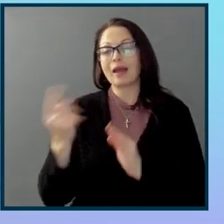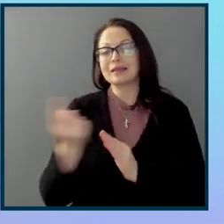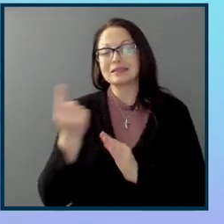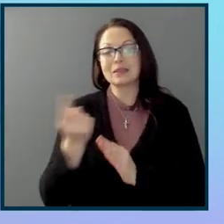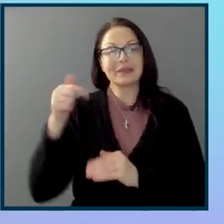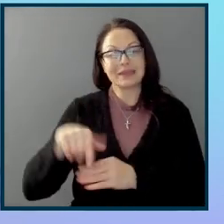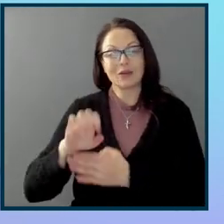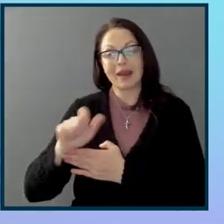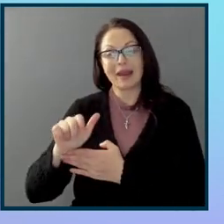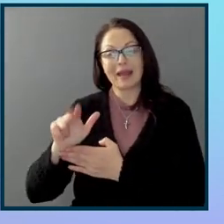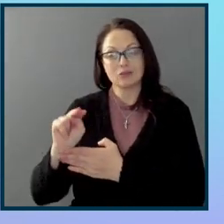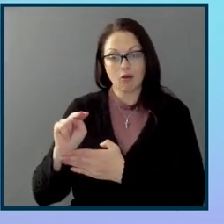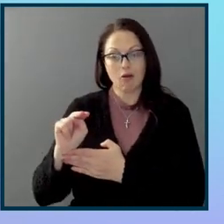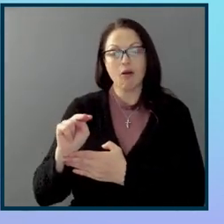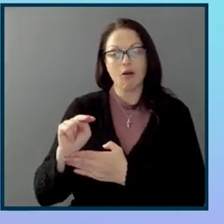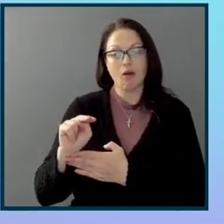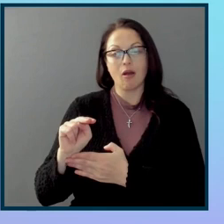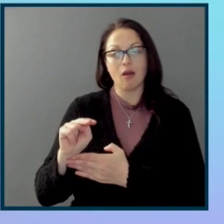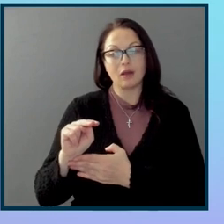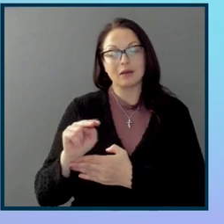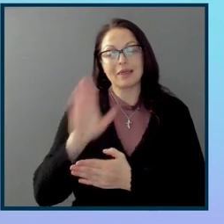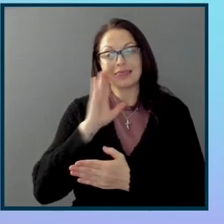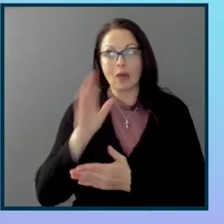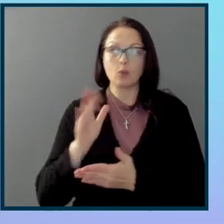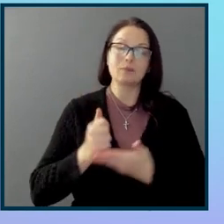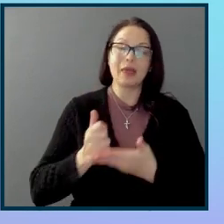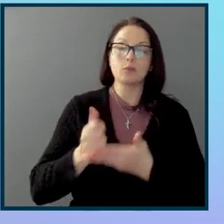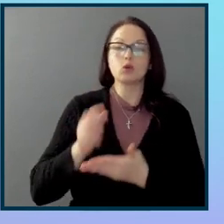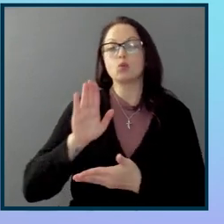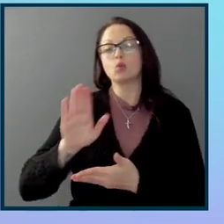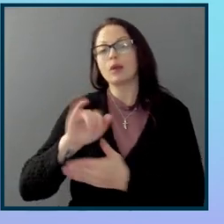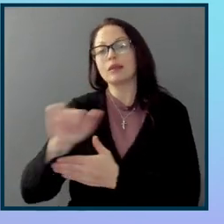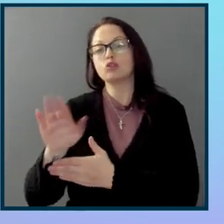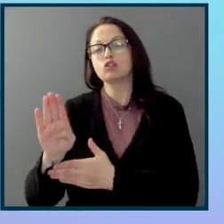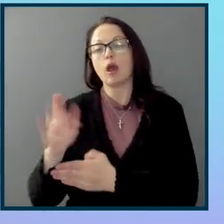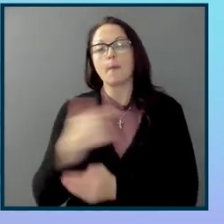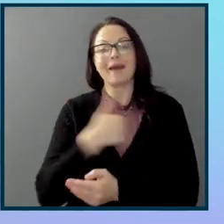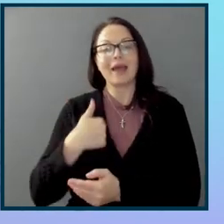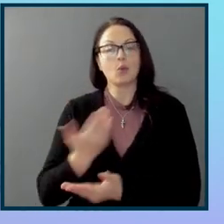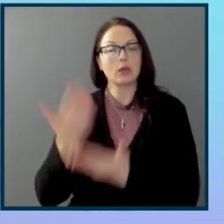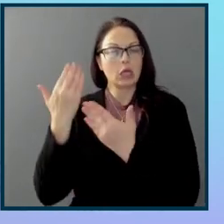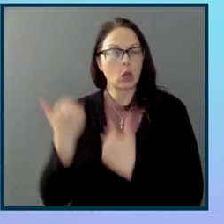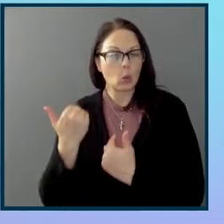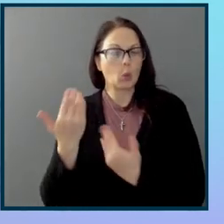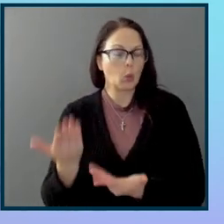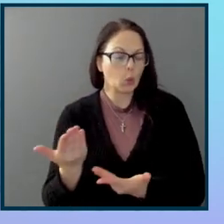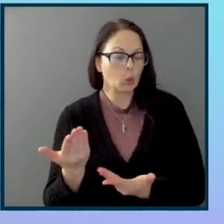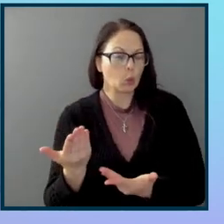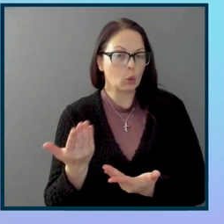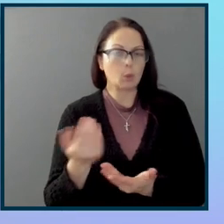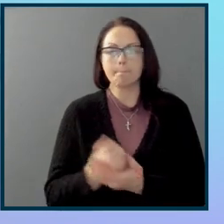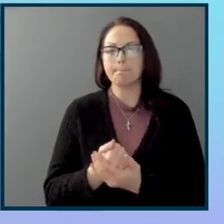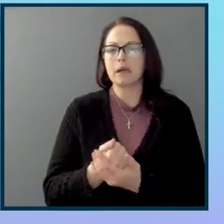that will make your job easier. And we hope rather than having accessibility be